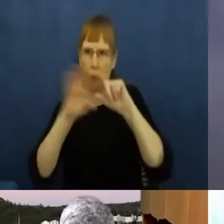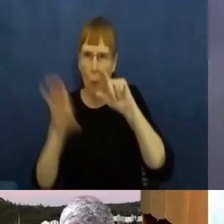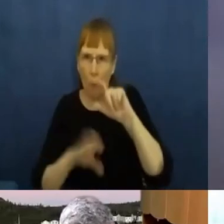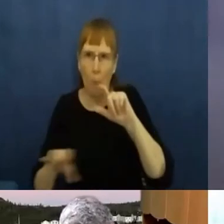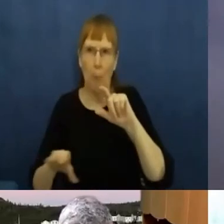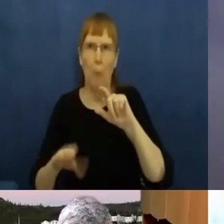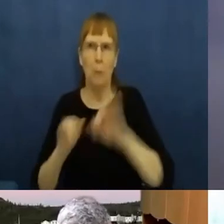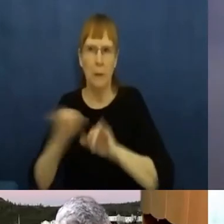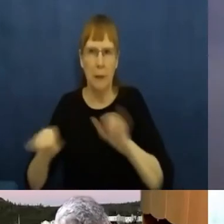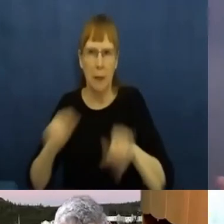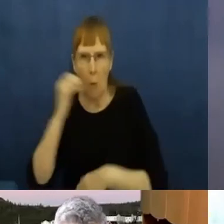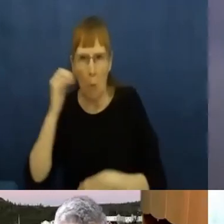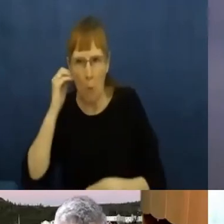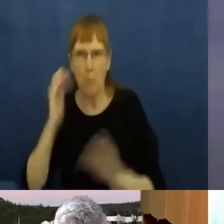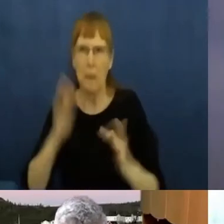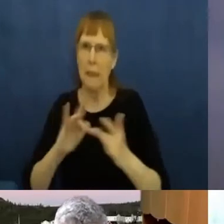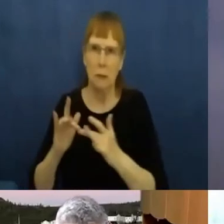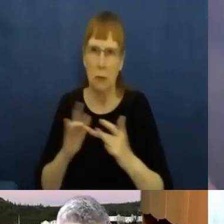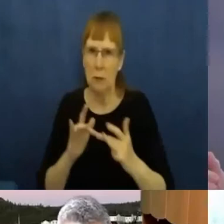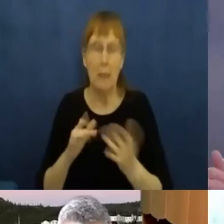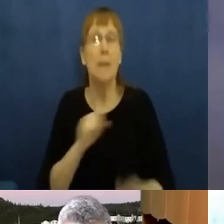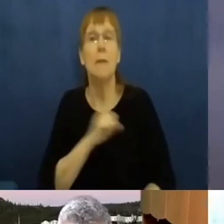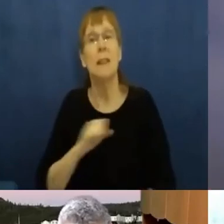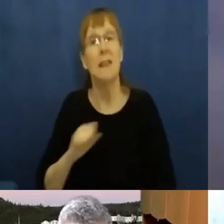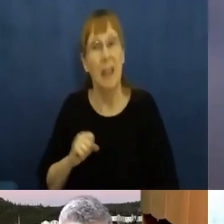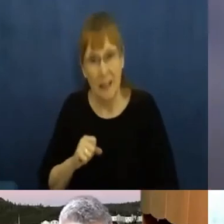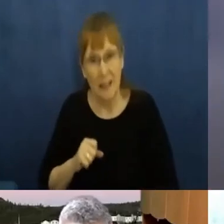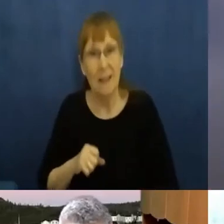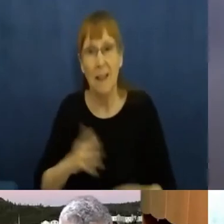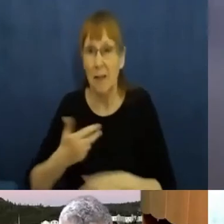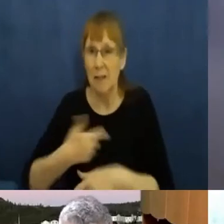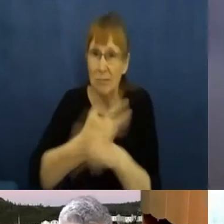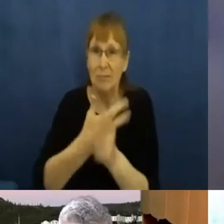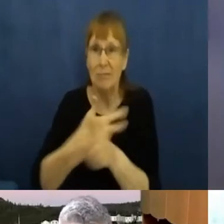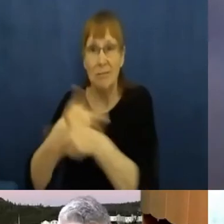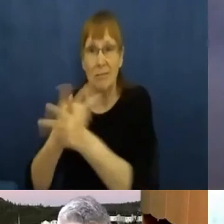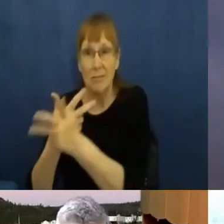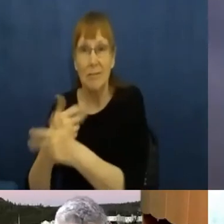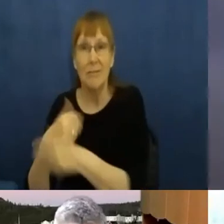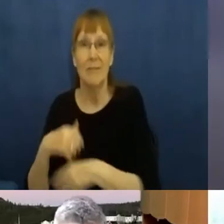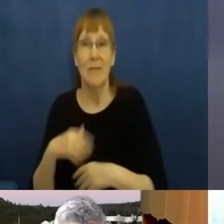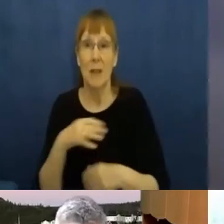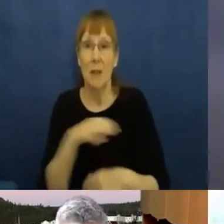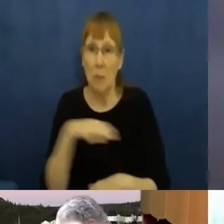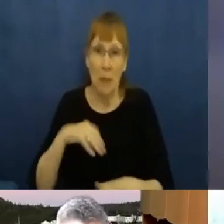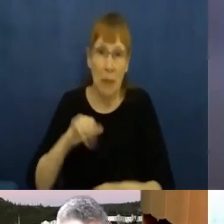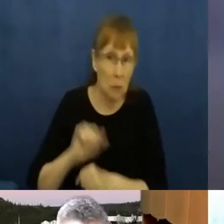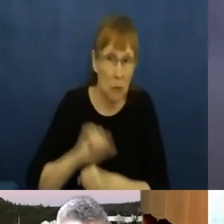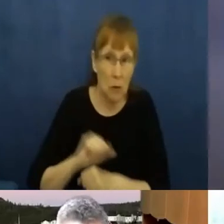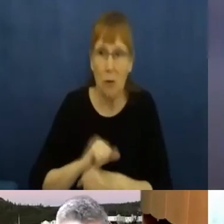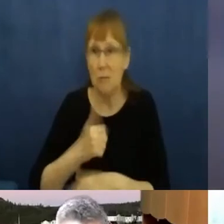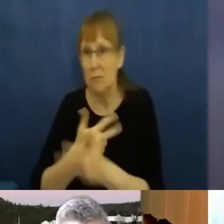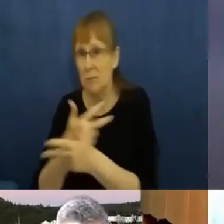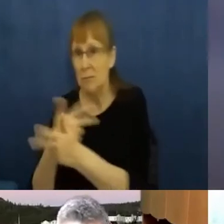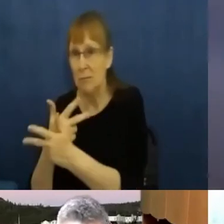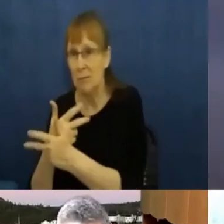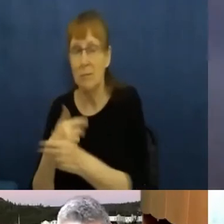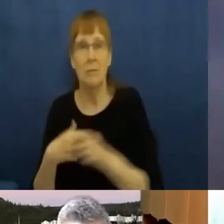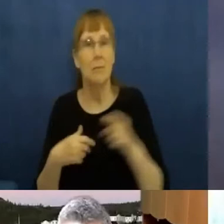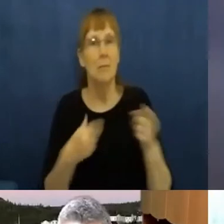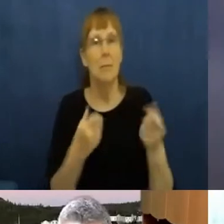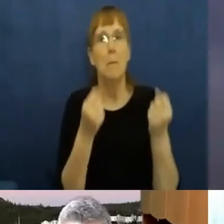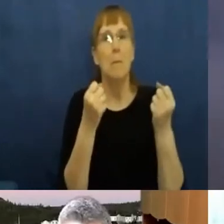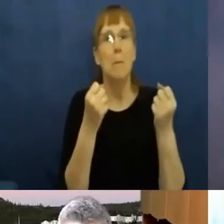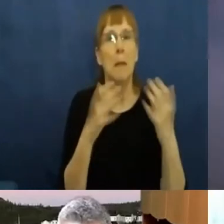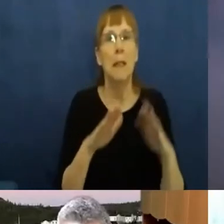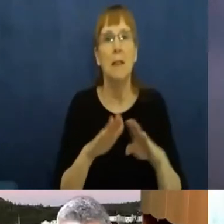and, you know, the Senate has been doing its work on committees over Zoom. Métis children haven't been able to go to school. This